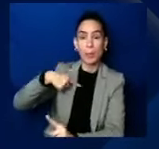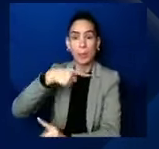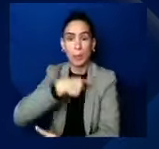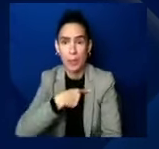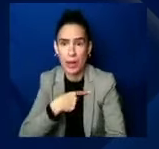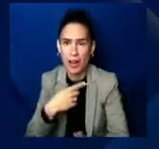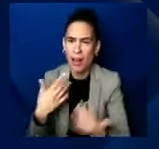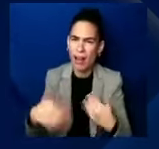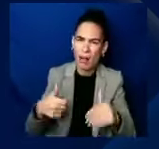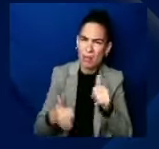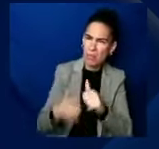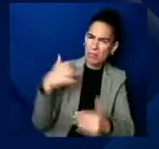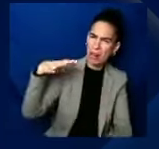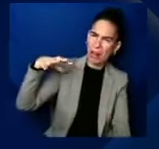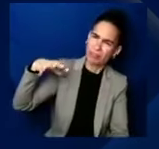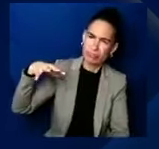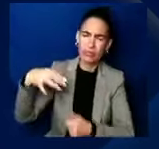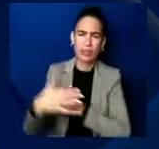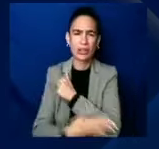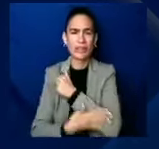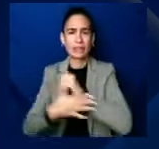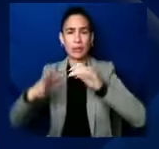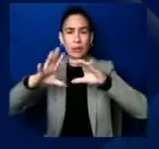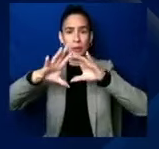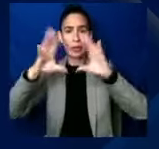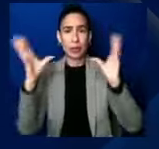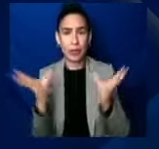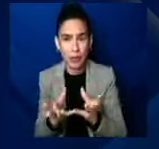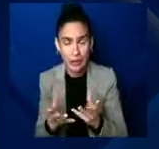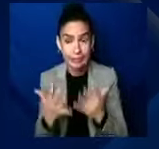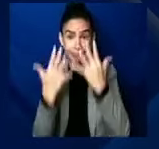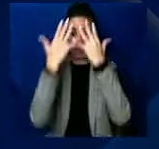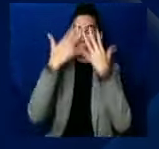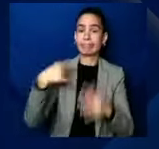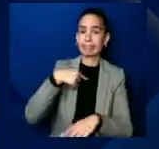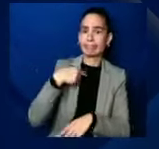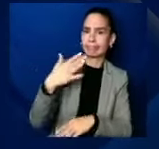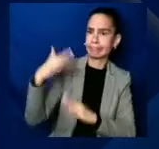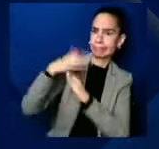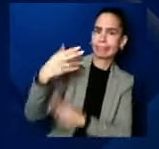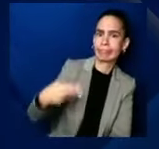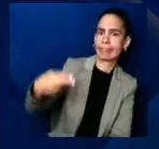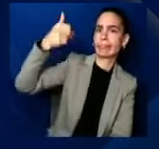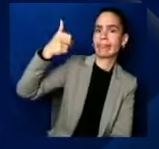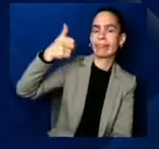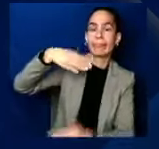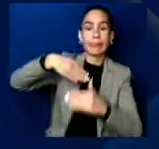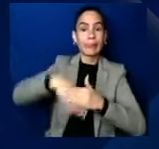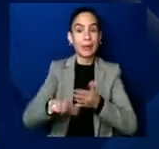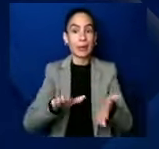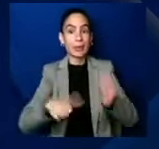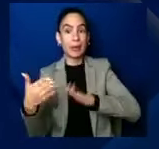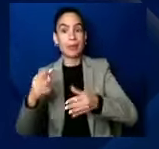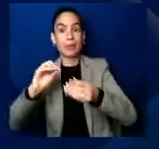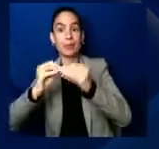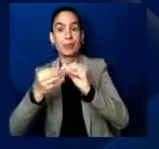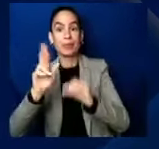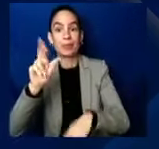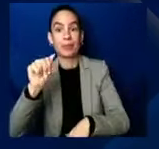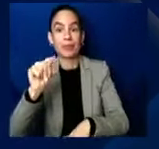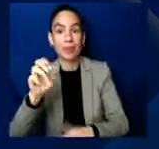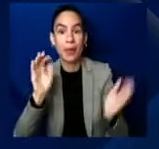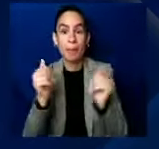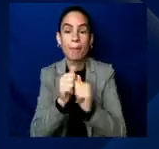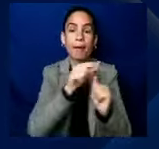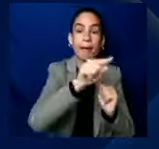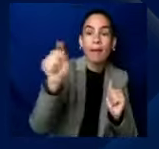of having the highest maternal mortality rates amongst wealthy nations. The majority of those deaths are